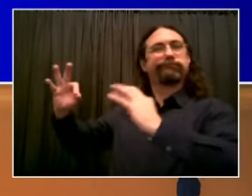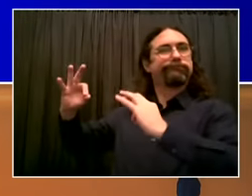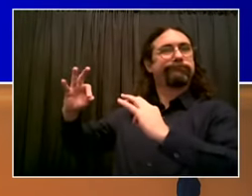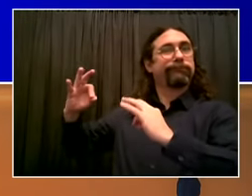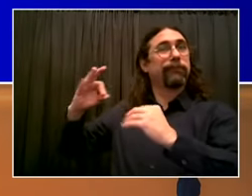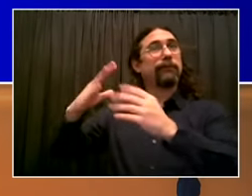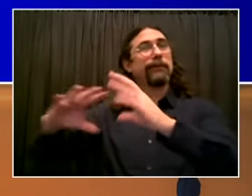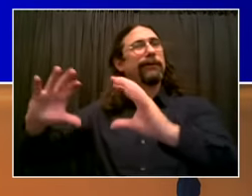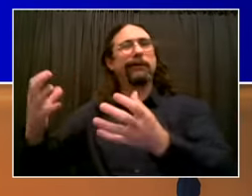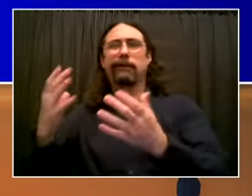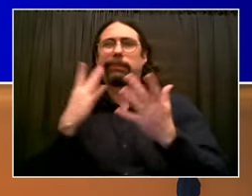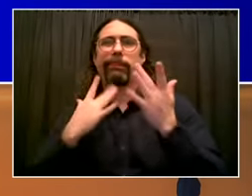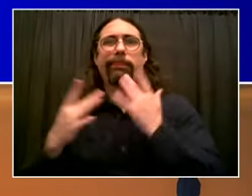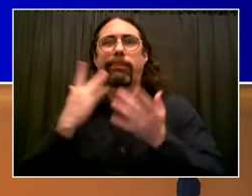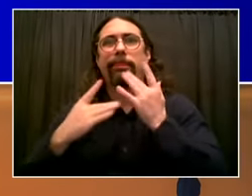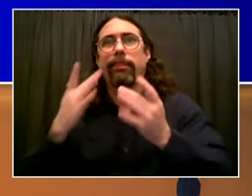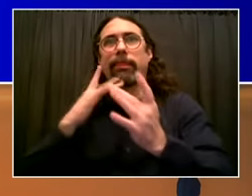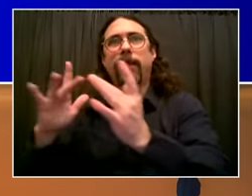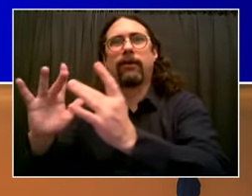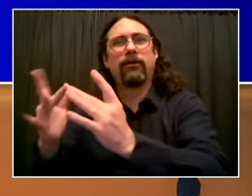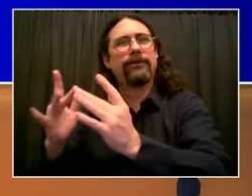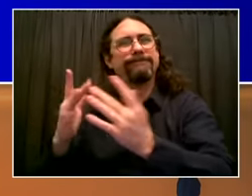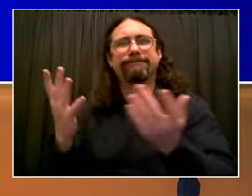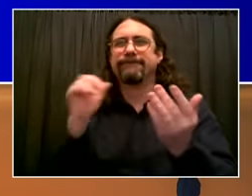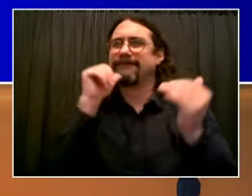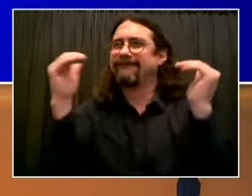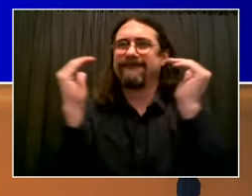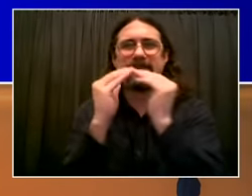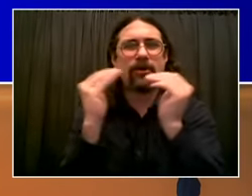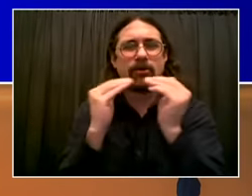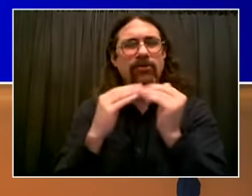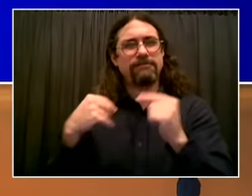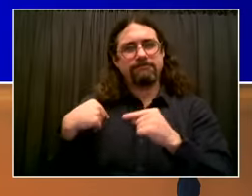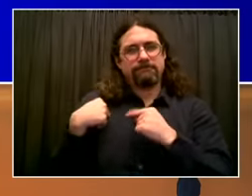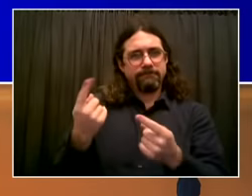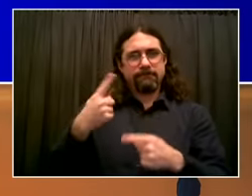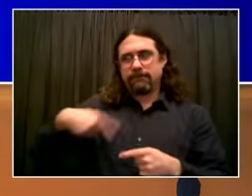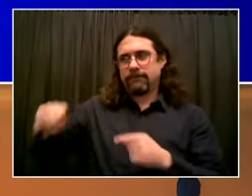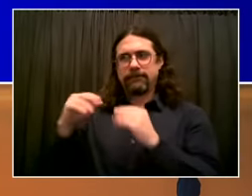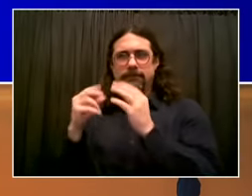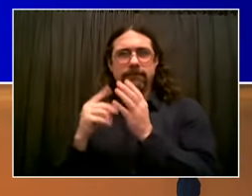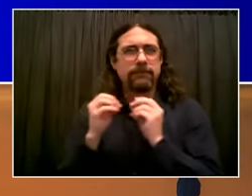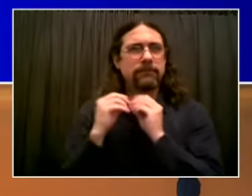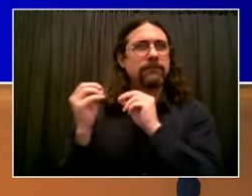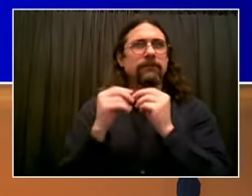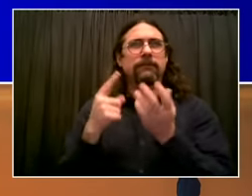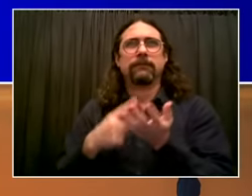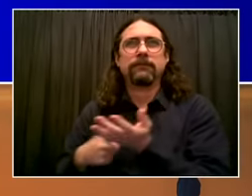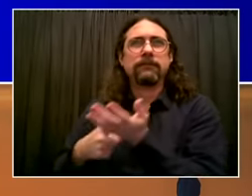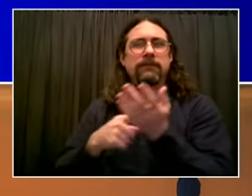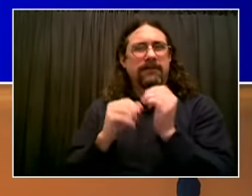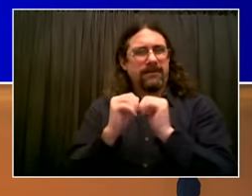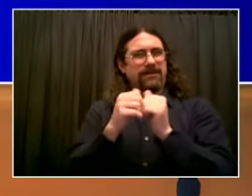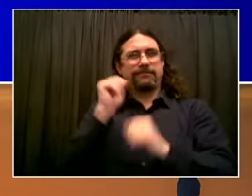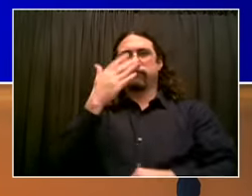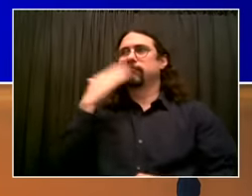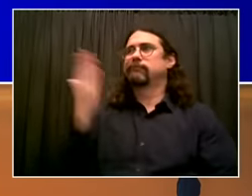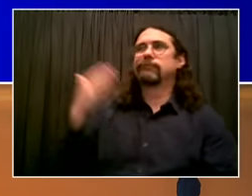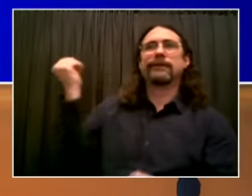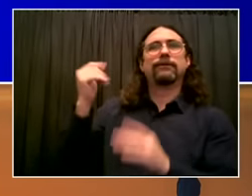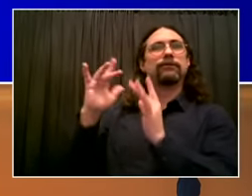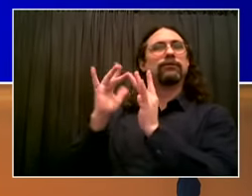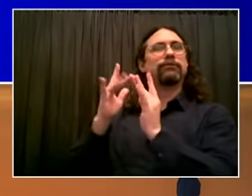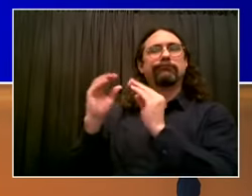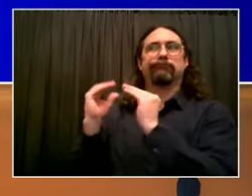that we are going to make a series of investments and changes in our approach to close that digital divide. And we must make sure